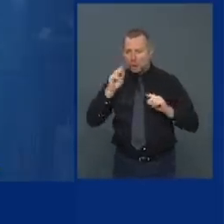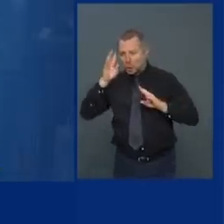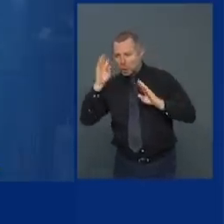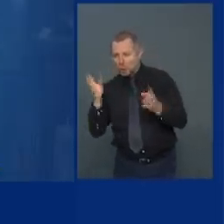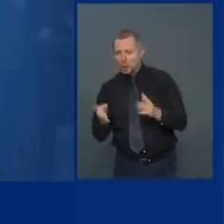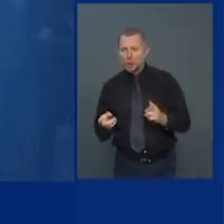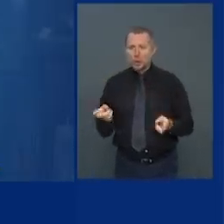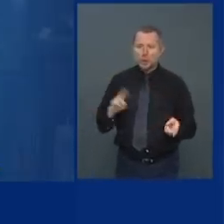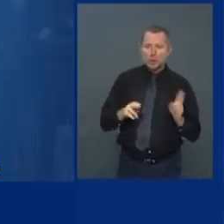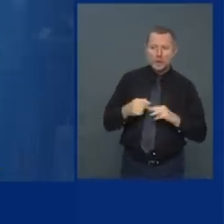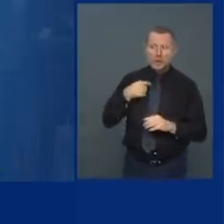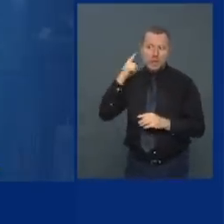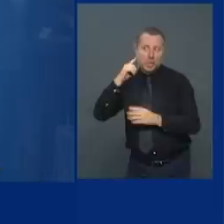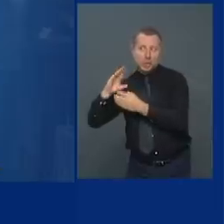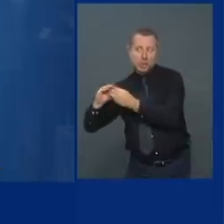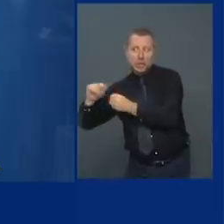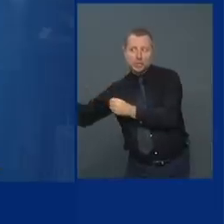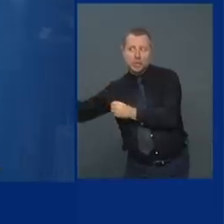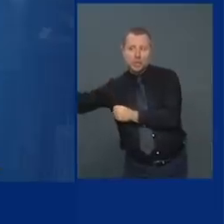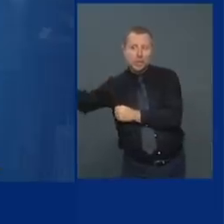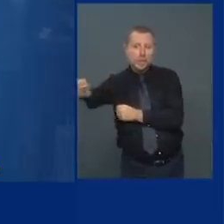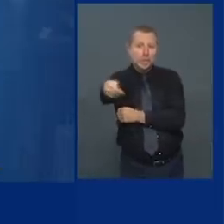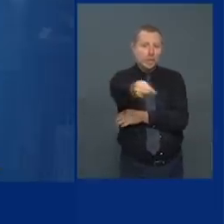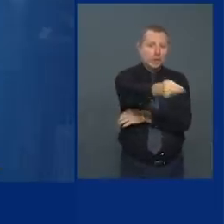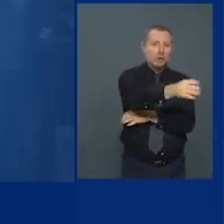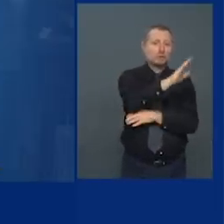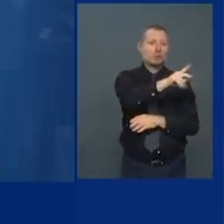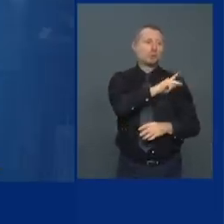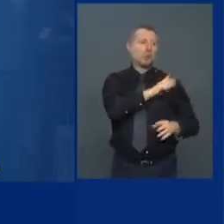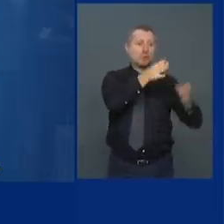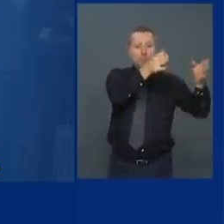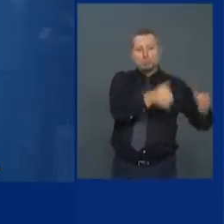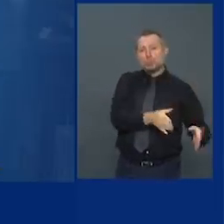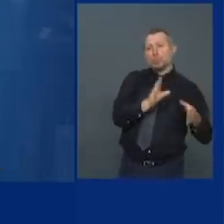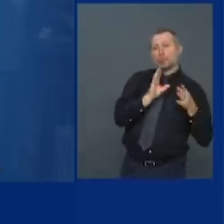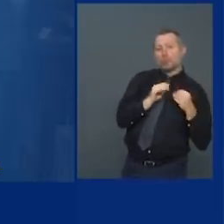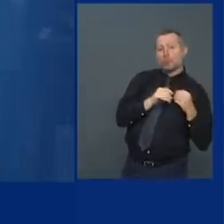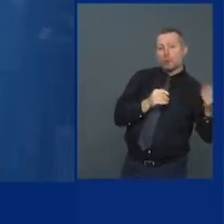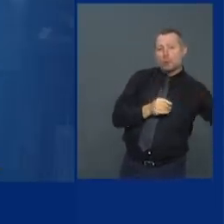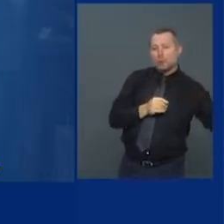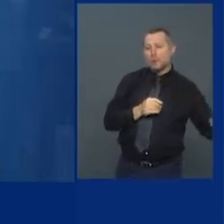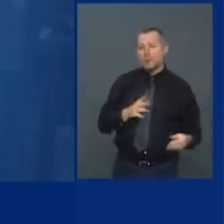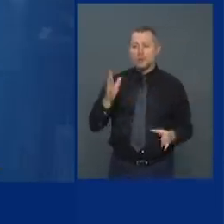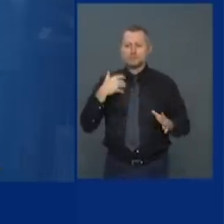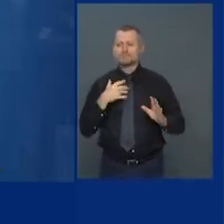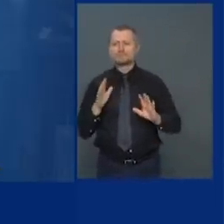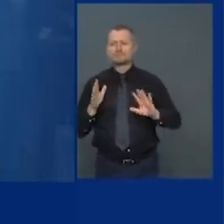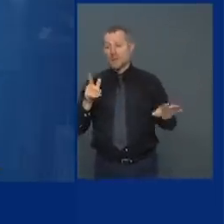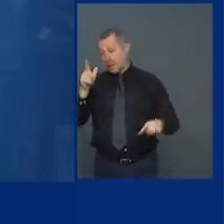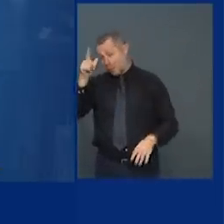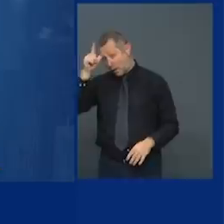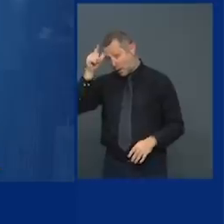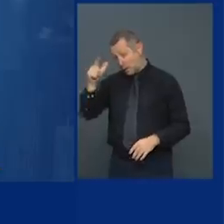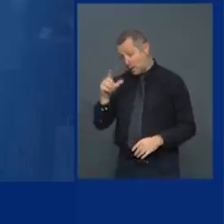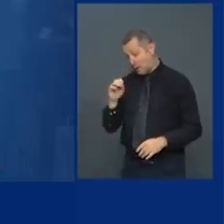anecdotes. Logic and action.